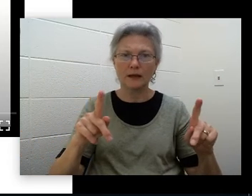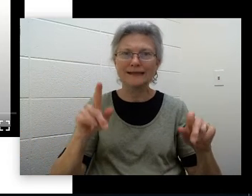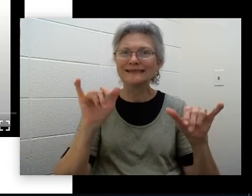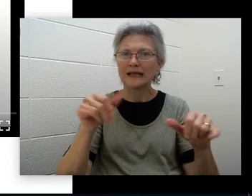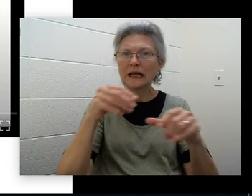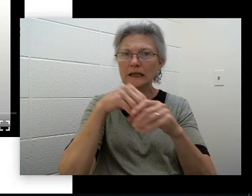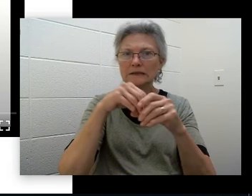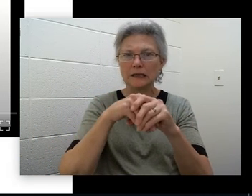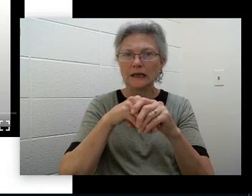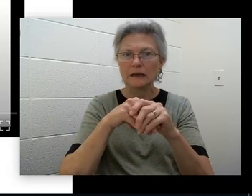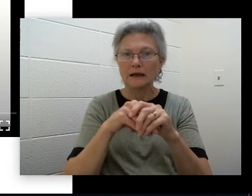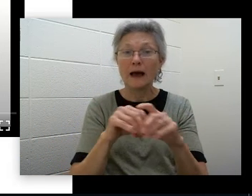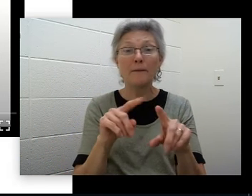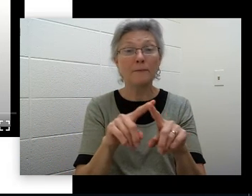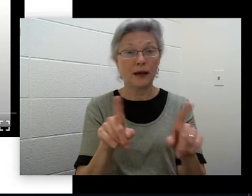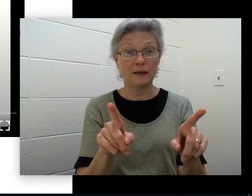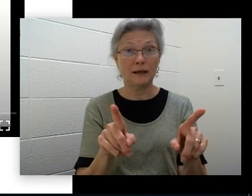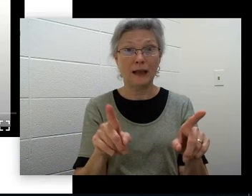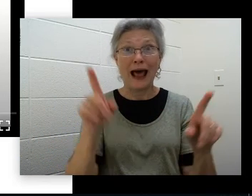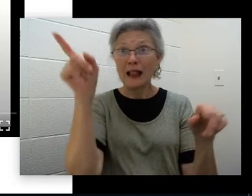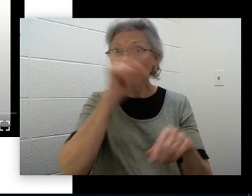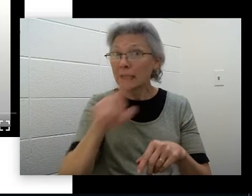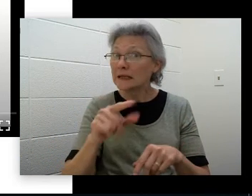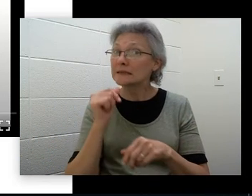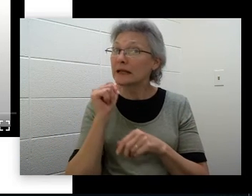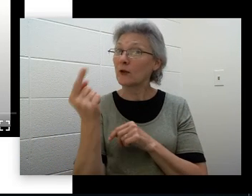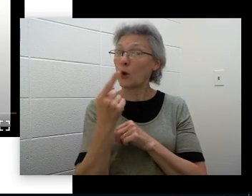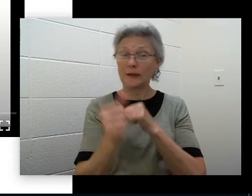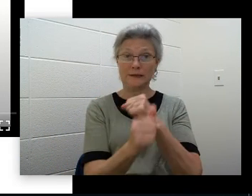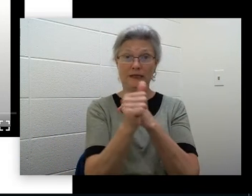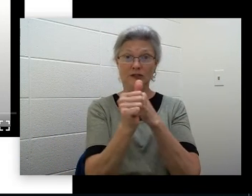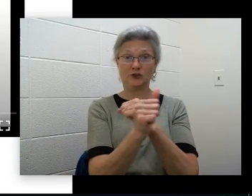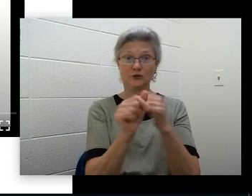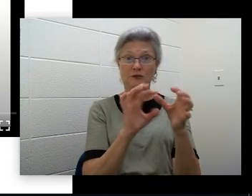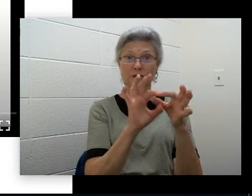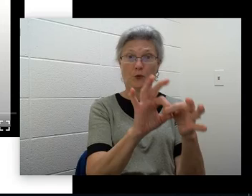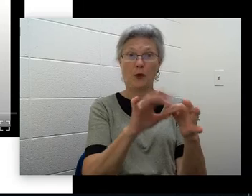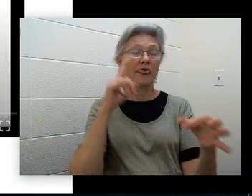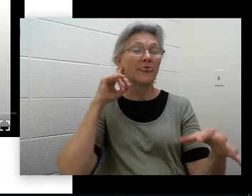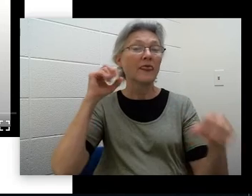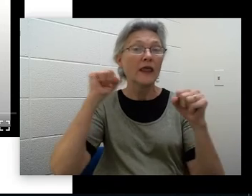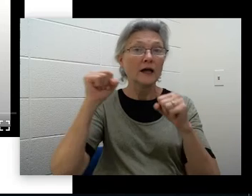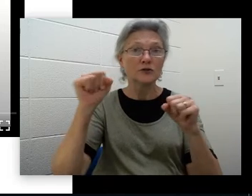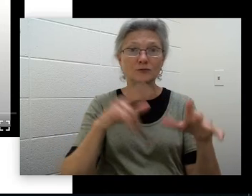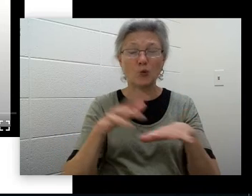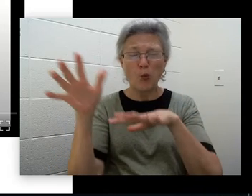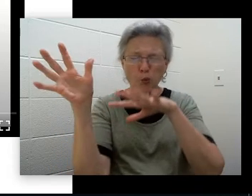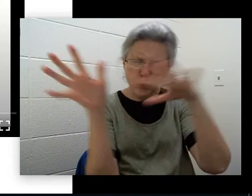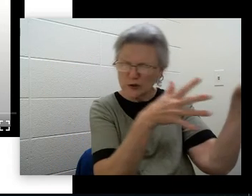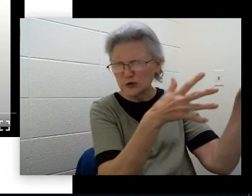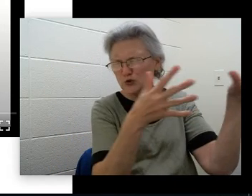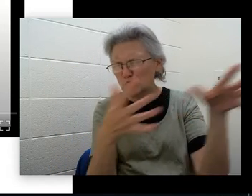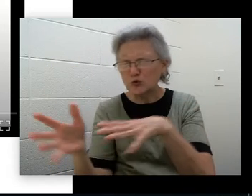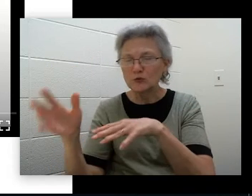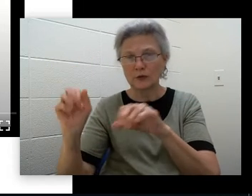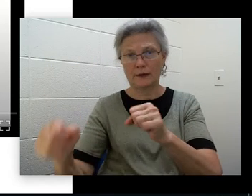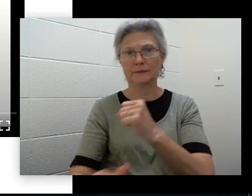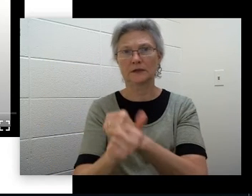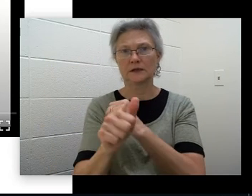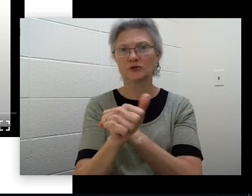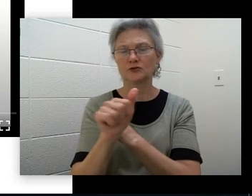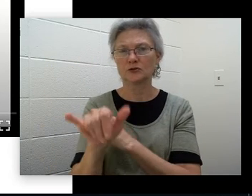All right. But lightning's not the only danger that's associated with thunderstorms. Winds can be very dangerous, too.